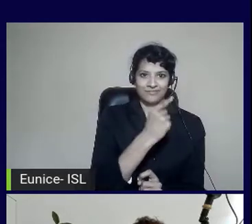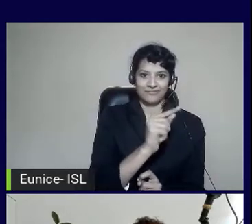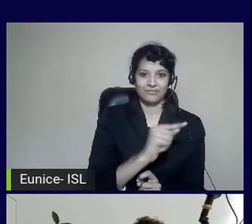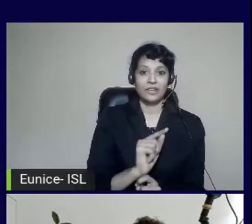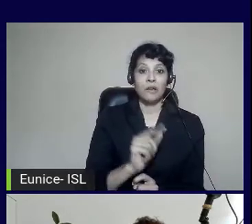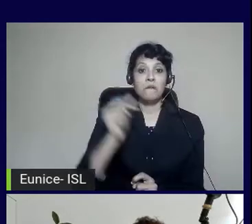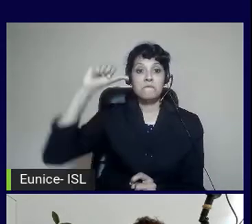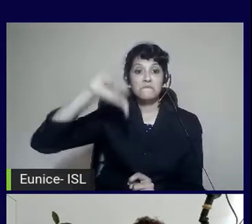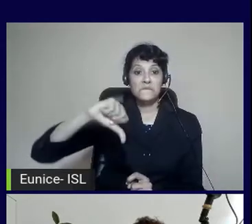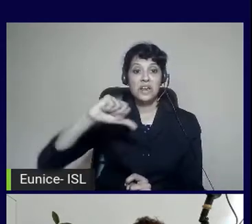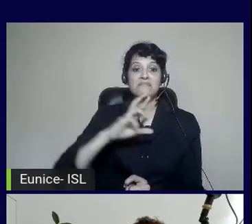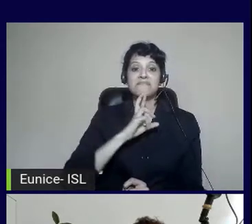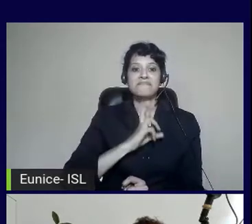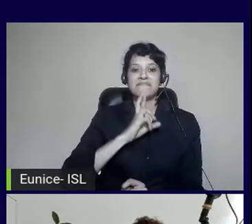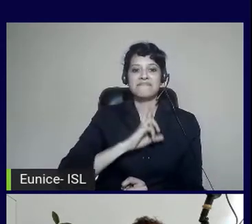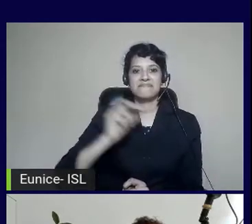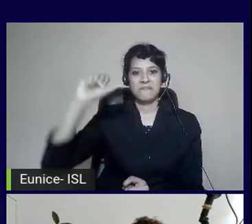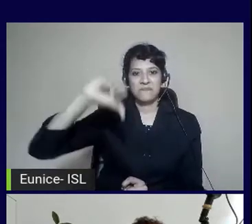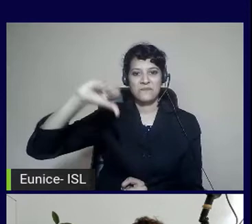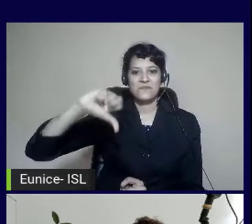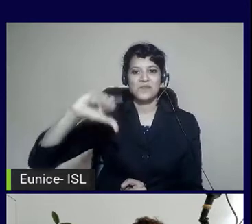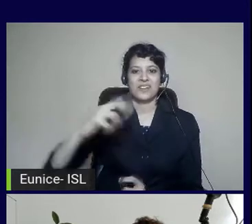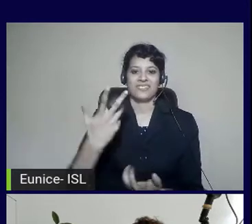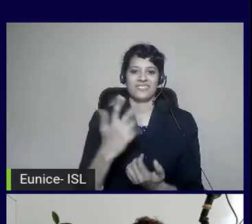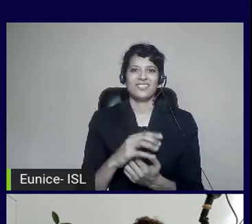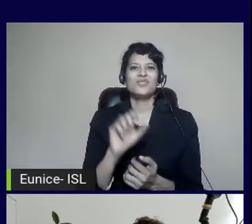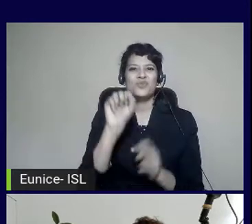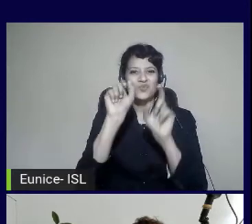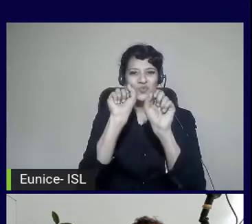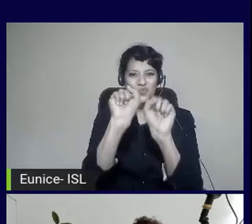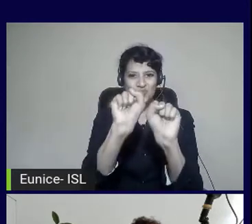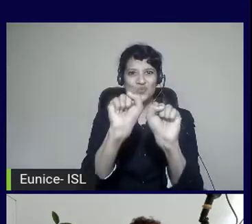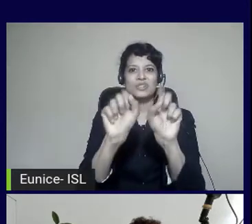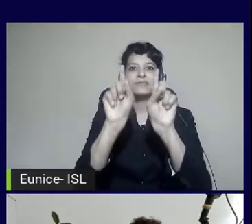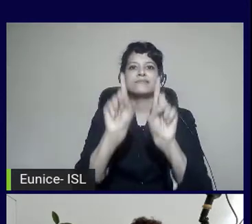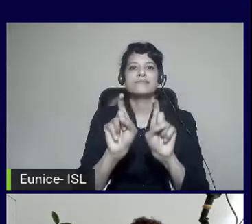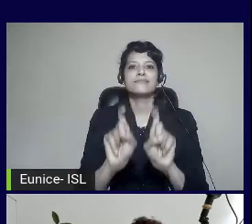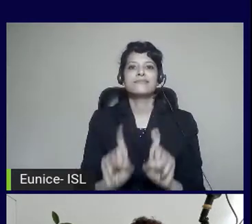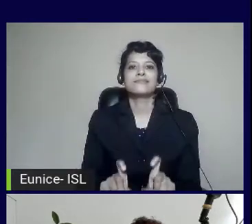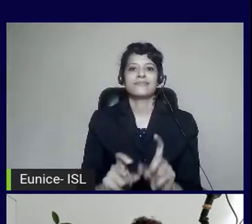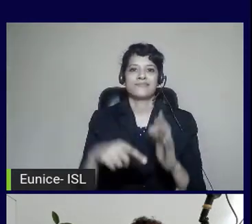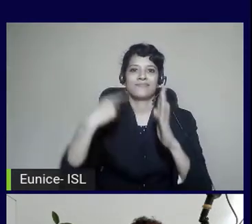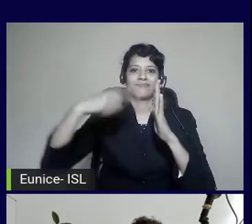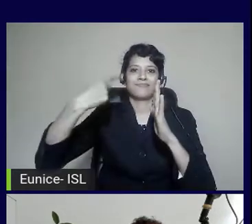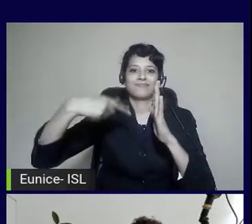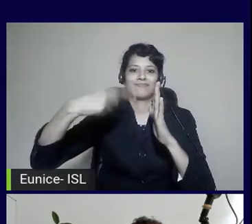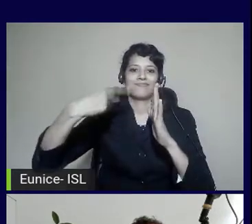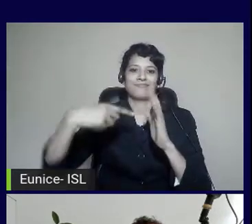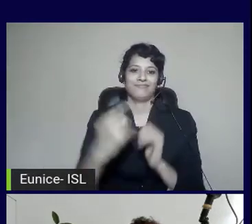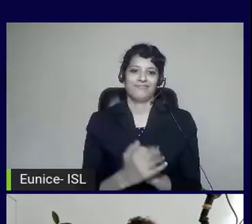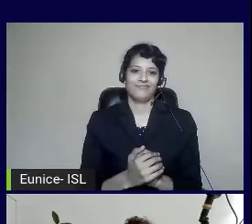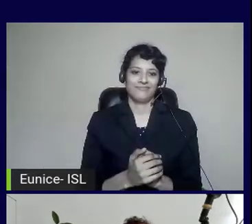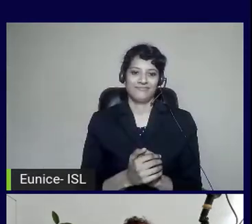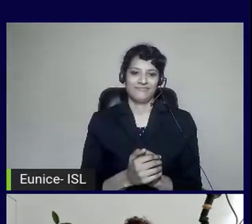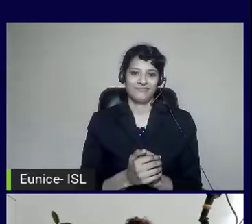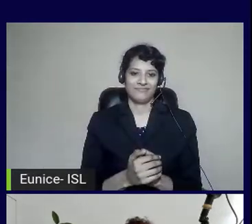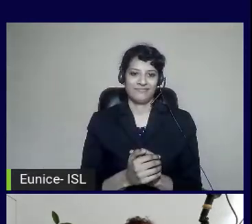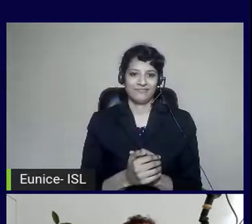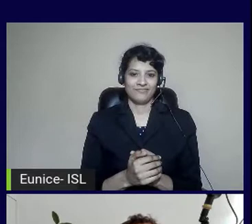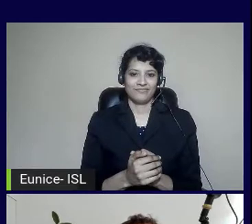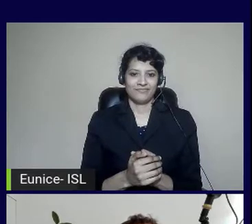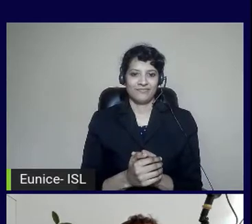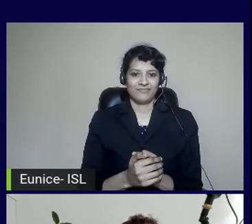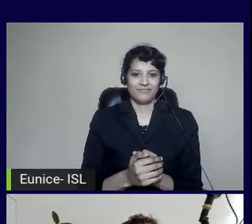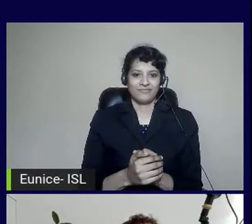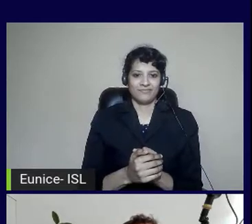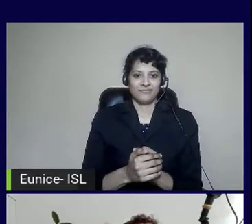accessibility dash insights dash actions. Dash actions, sorry, not actions. So now